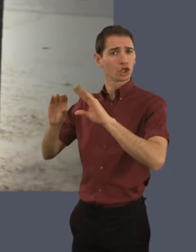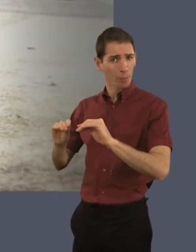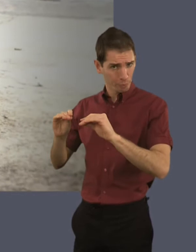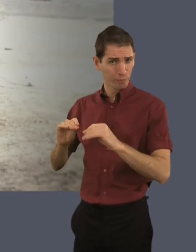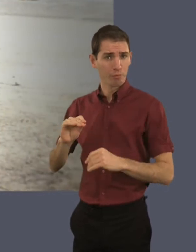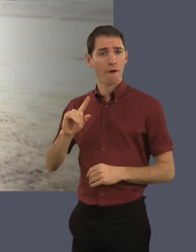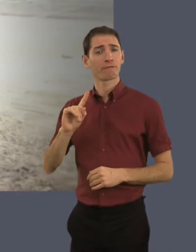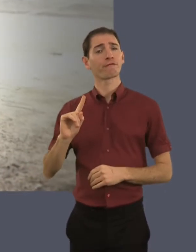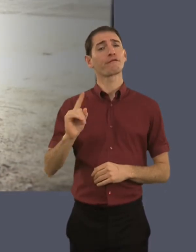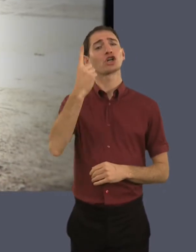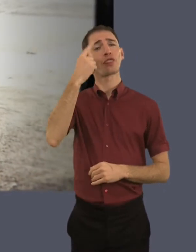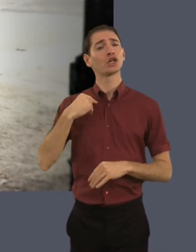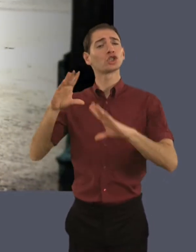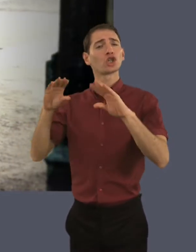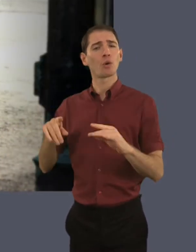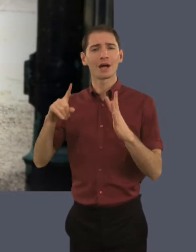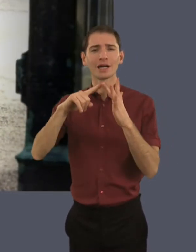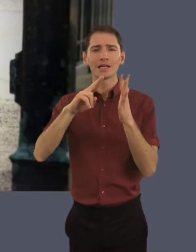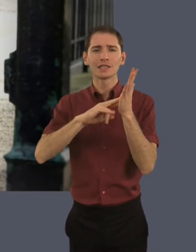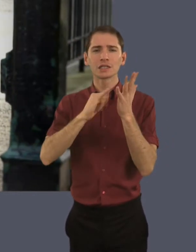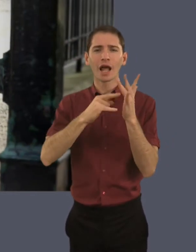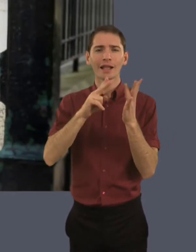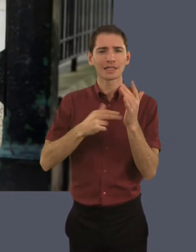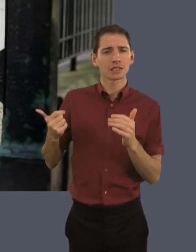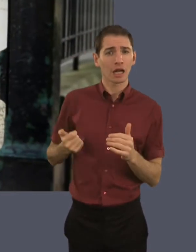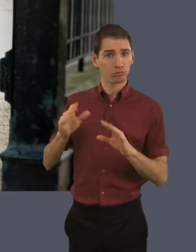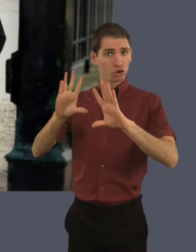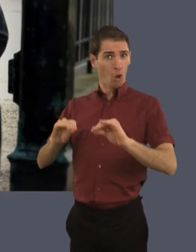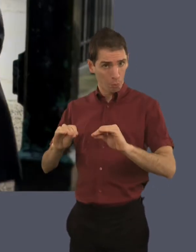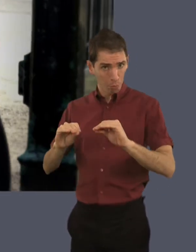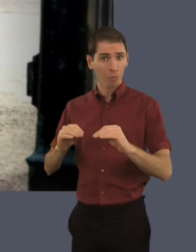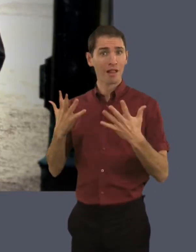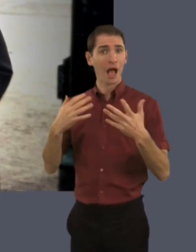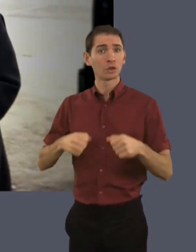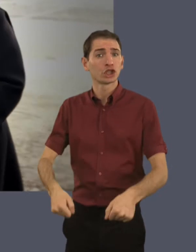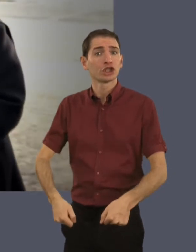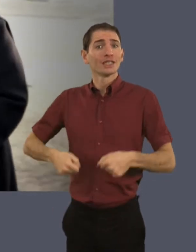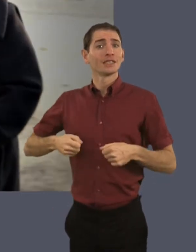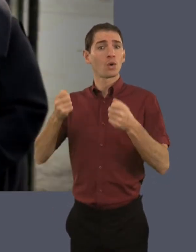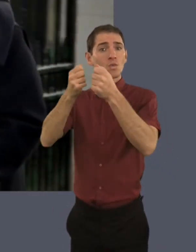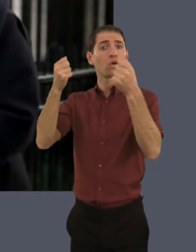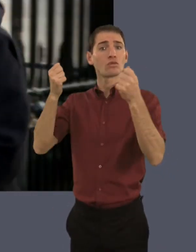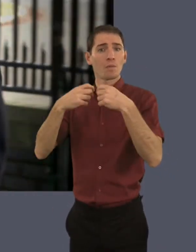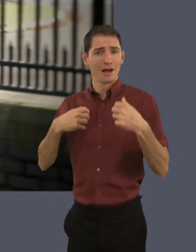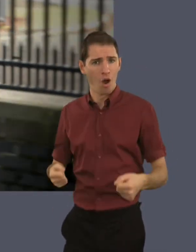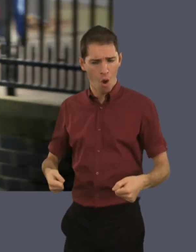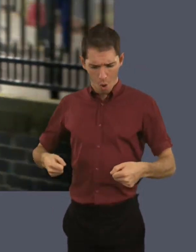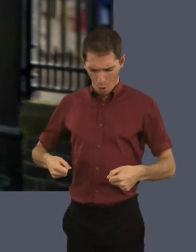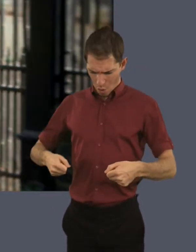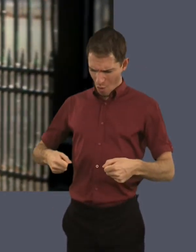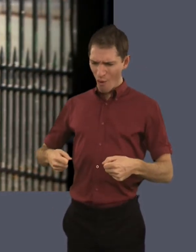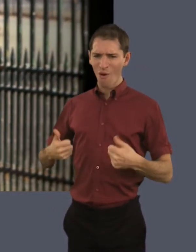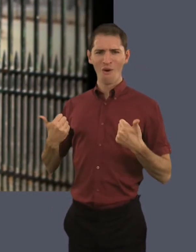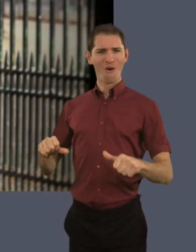I'm now off the medication. The first thing that I came off was the insulin. And I have got a pair of jeans